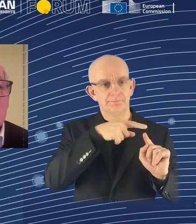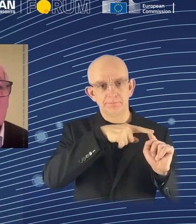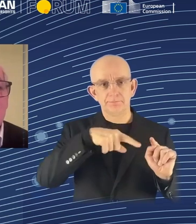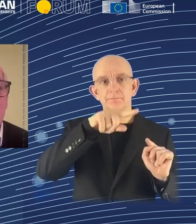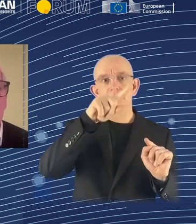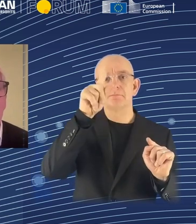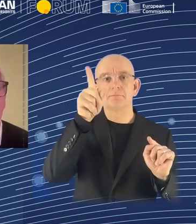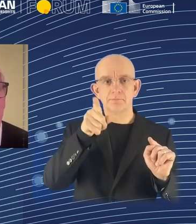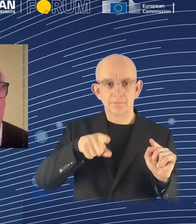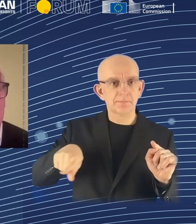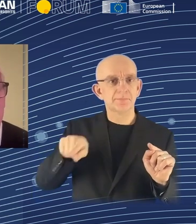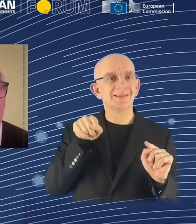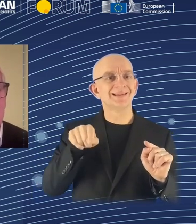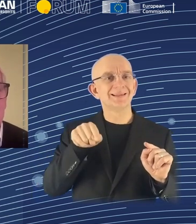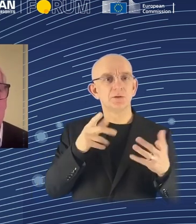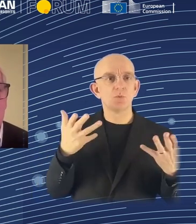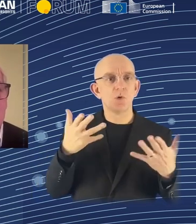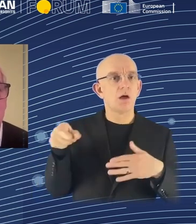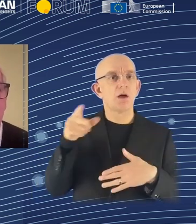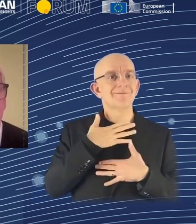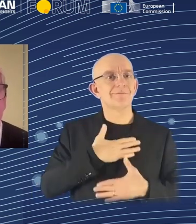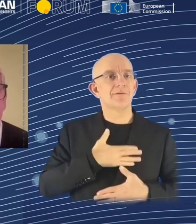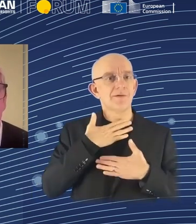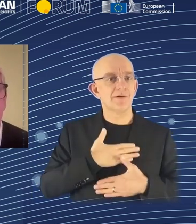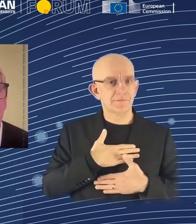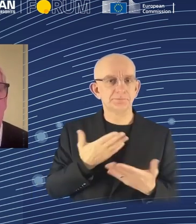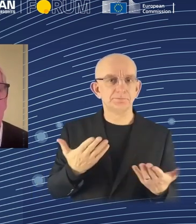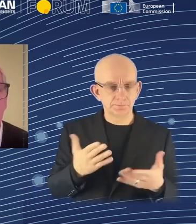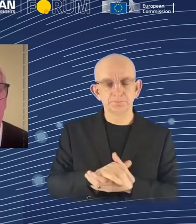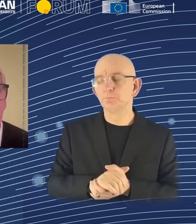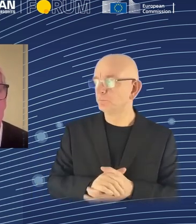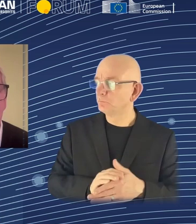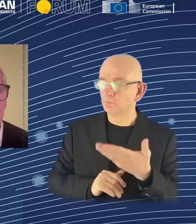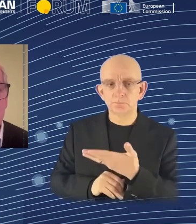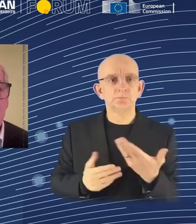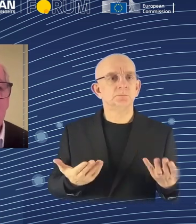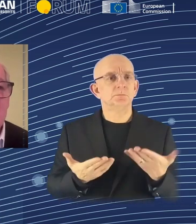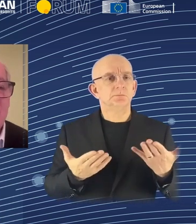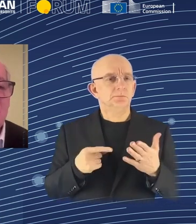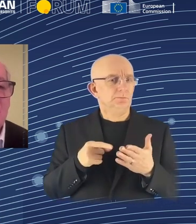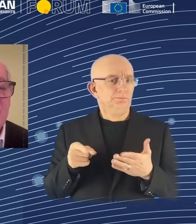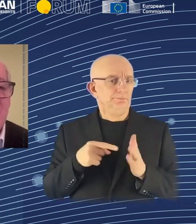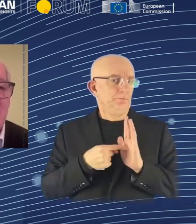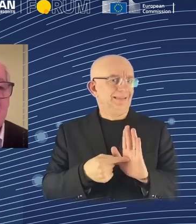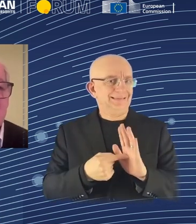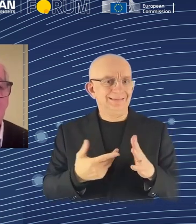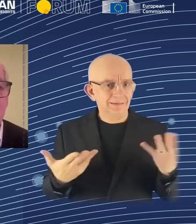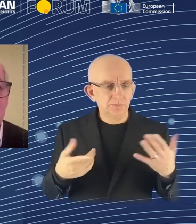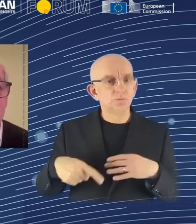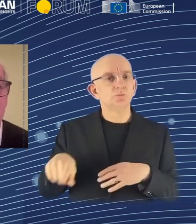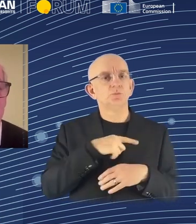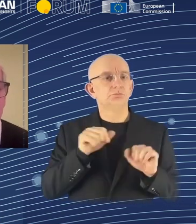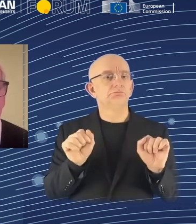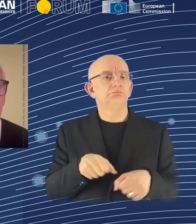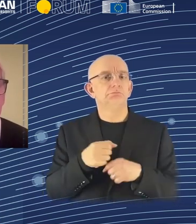So what that means is that we can't look at a technology and determine